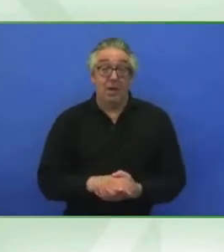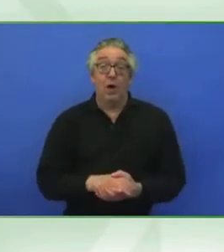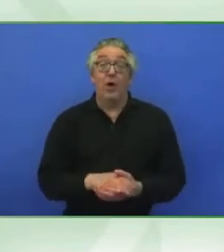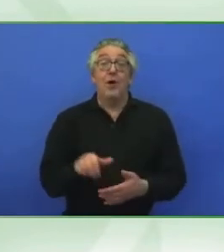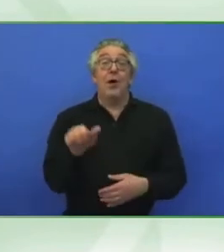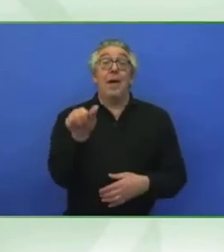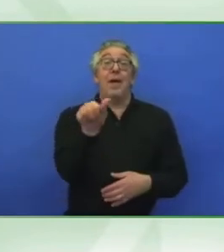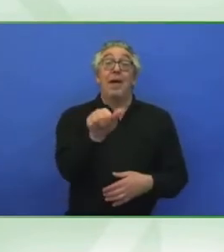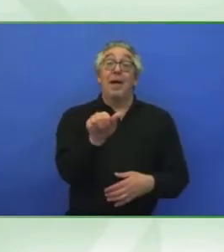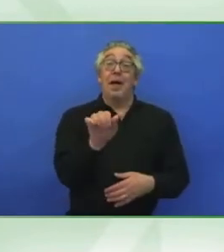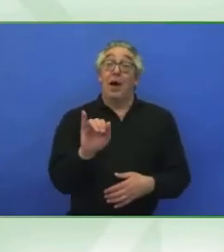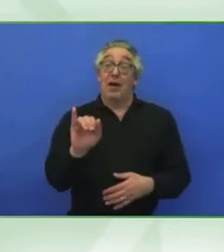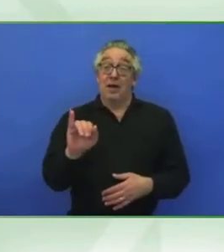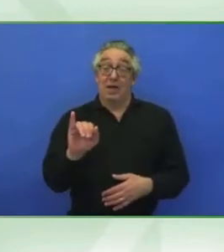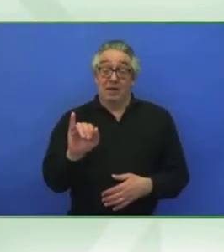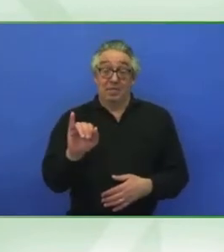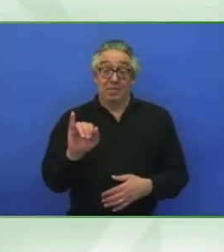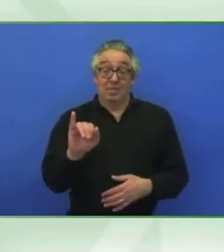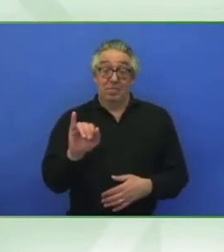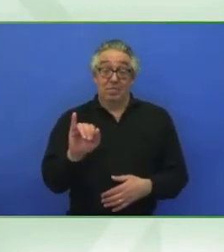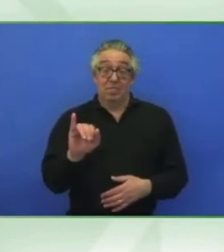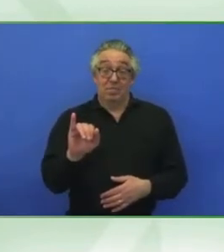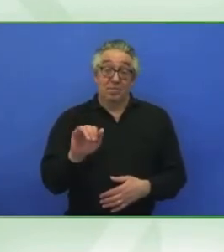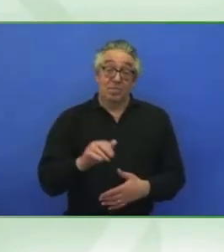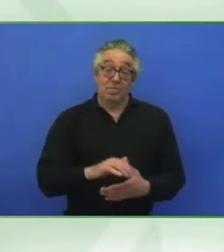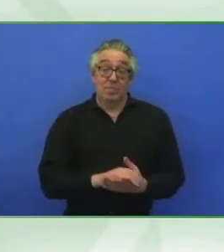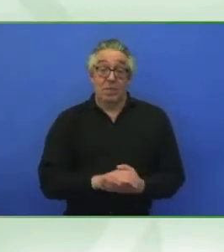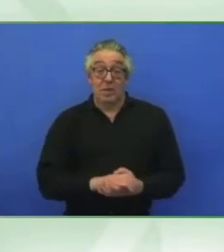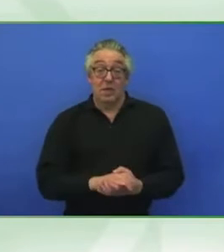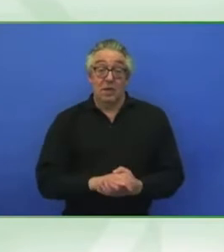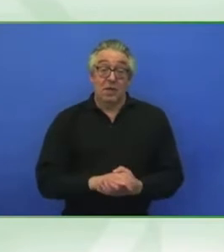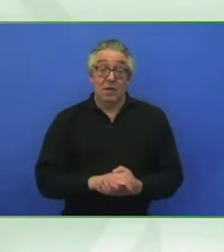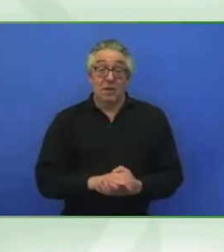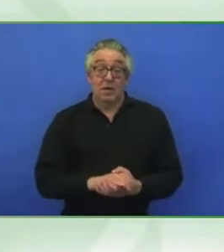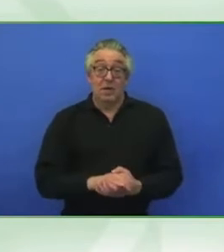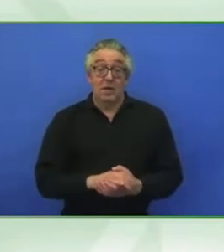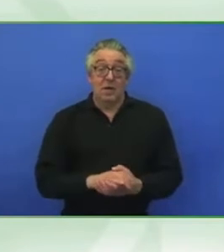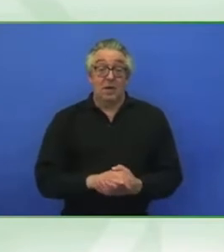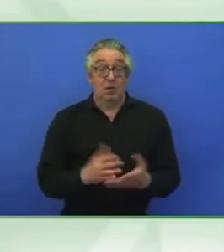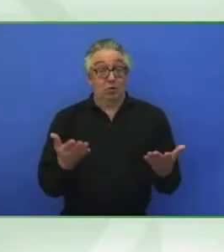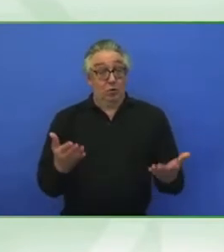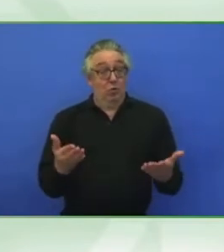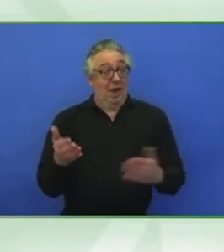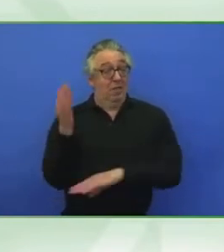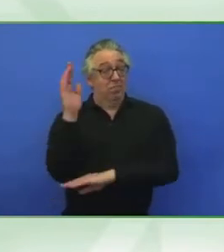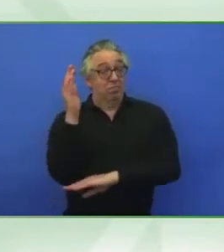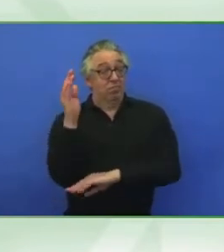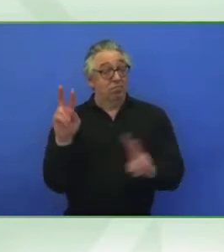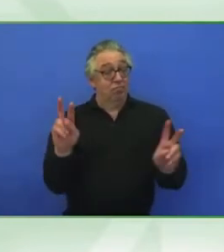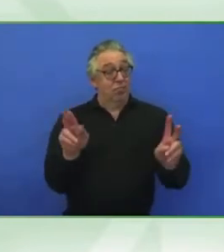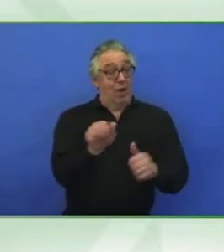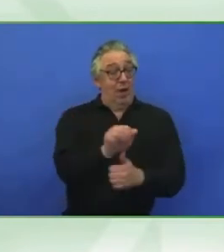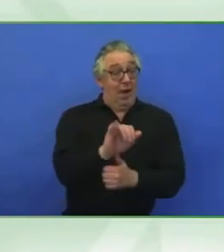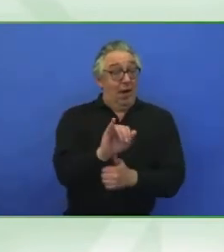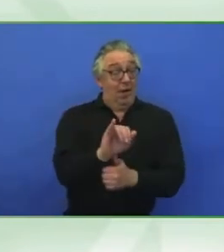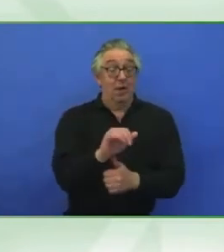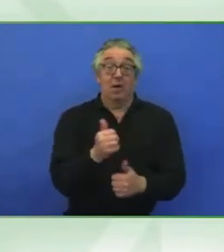the other day, yesterday, they talked about big